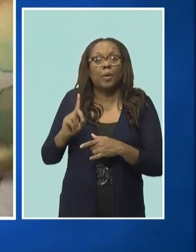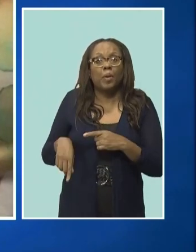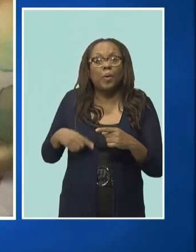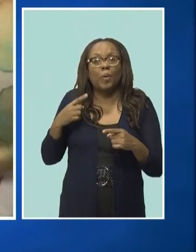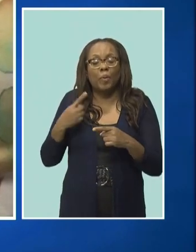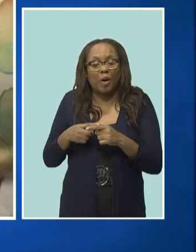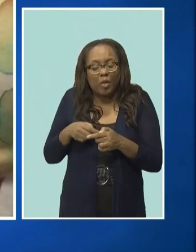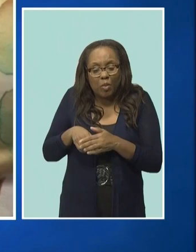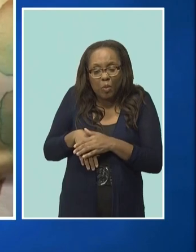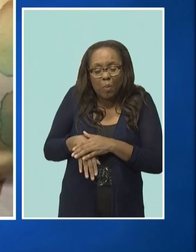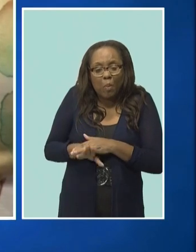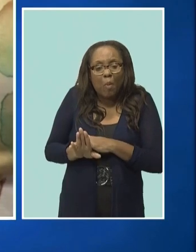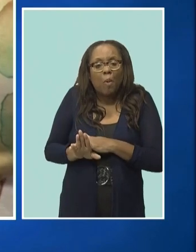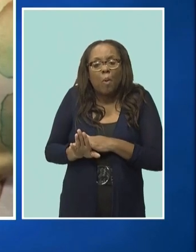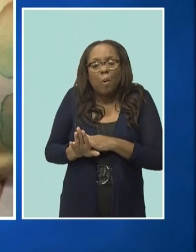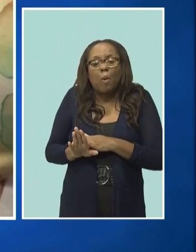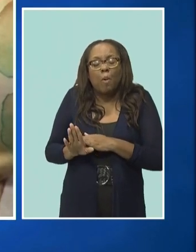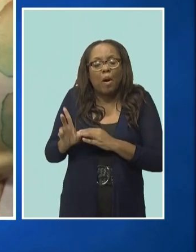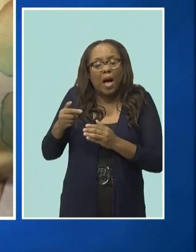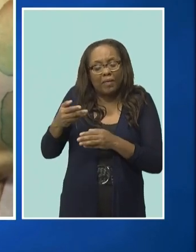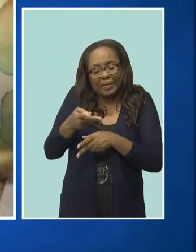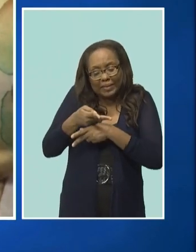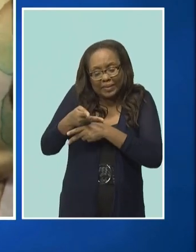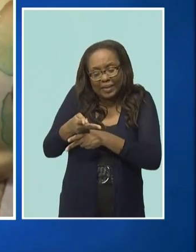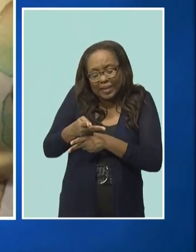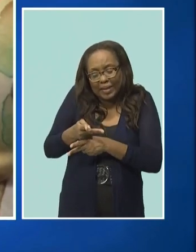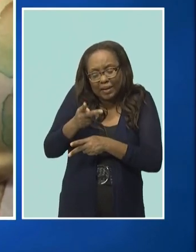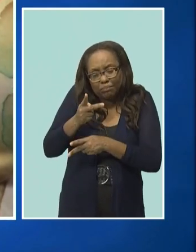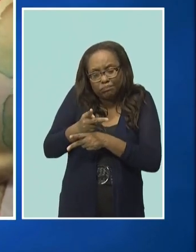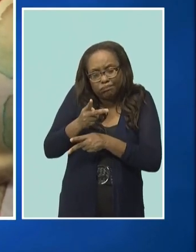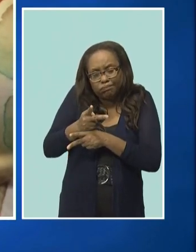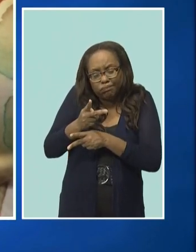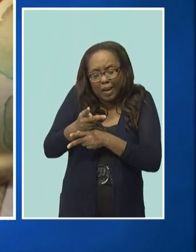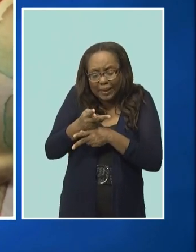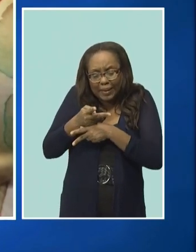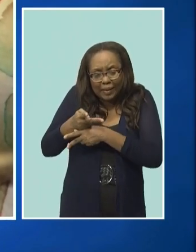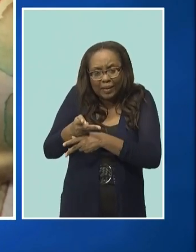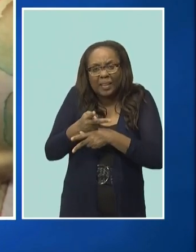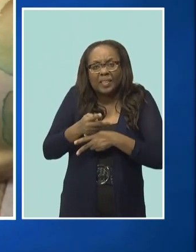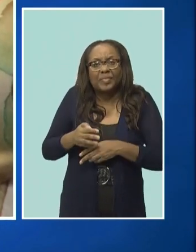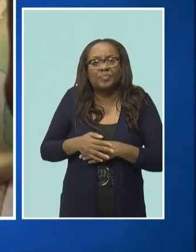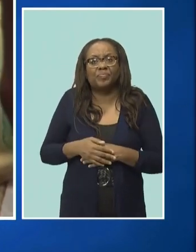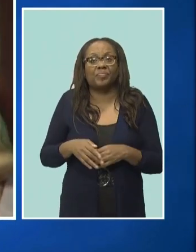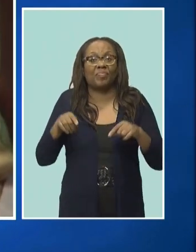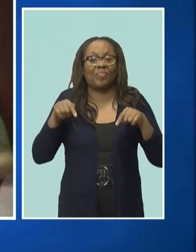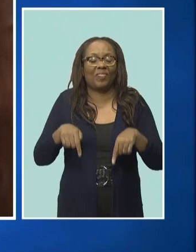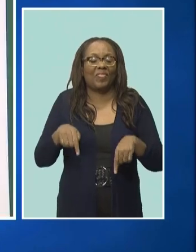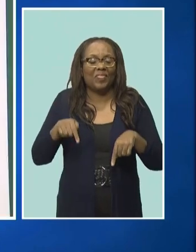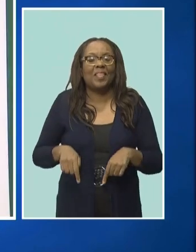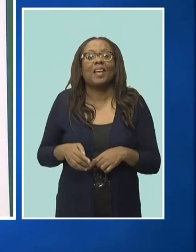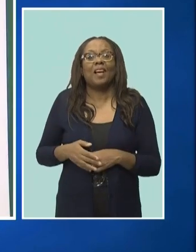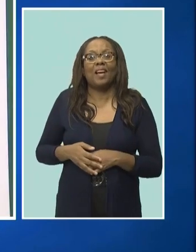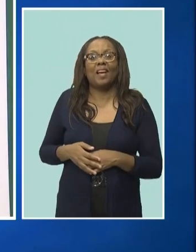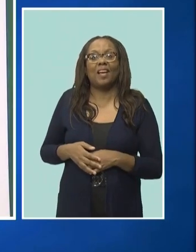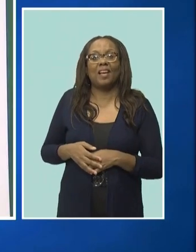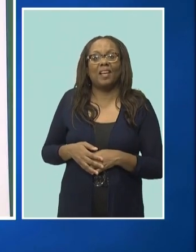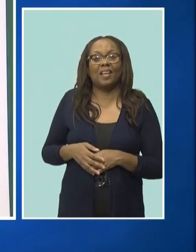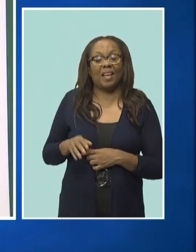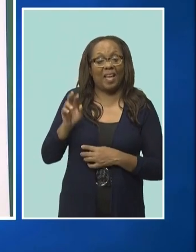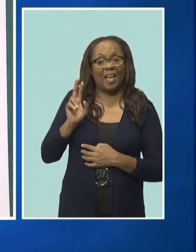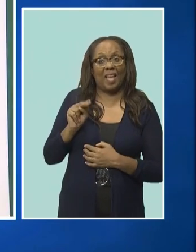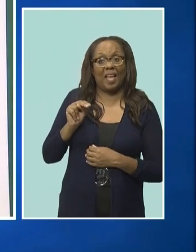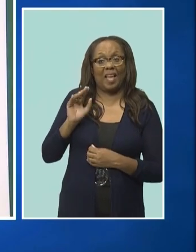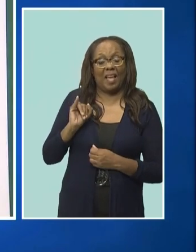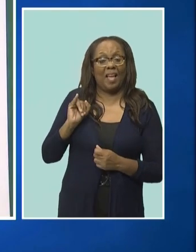is absolutely crucial that first month of life. Here on the newborn intensive care unit at the Queen